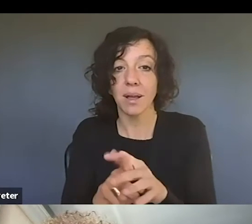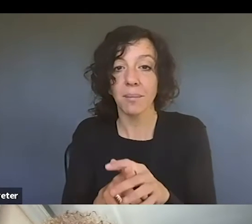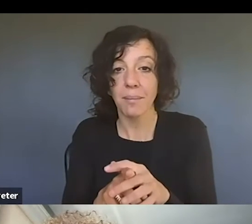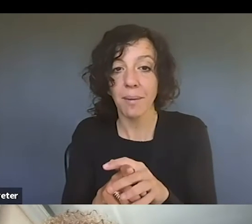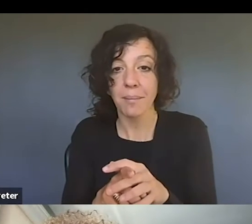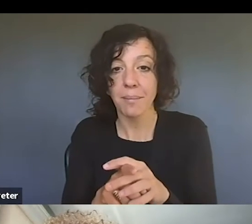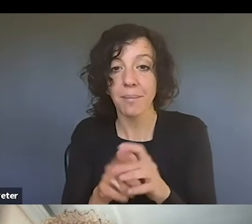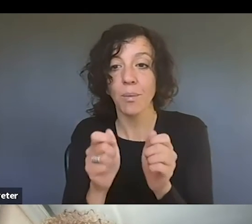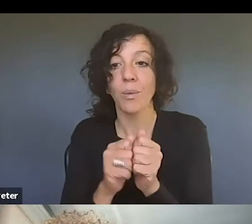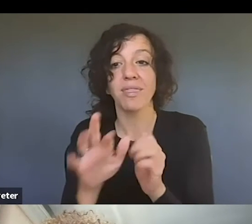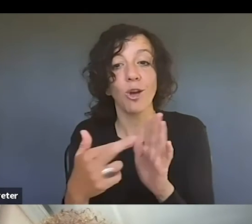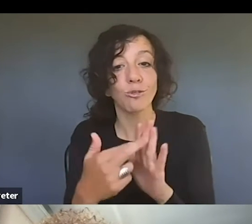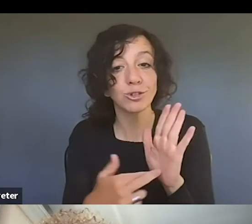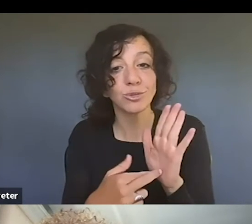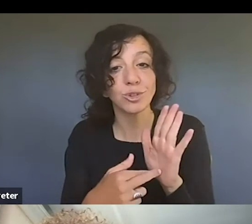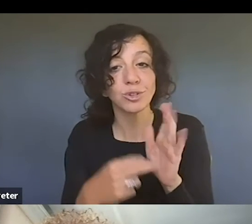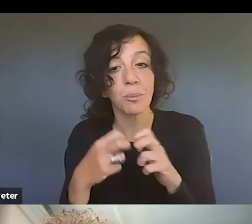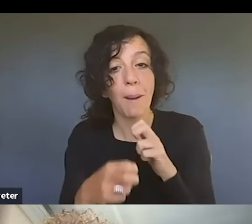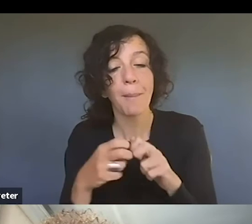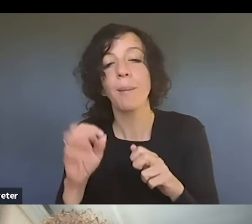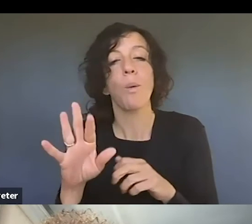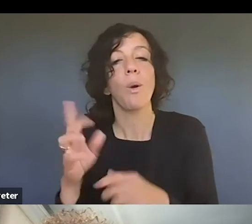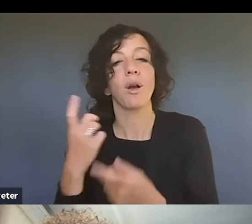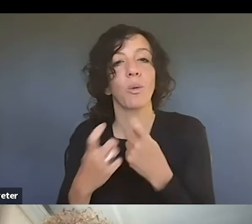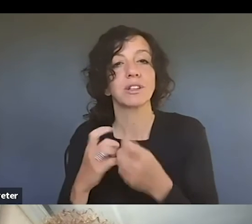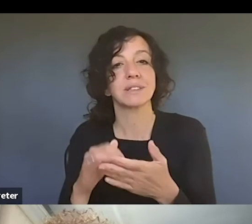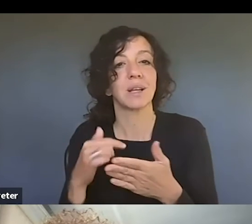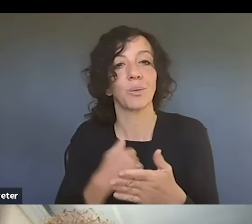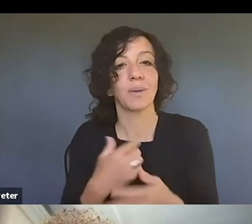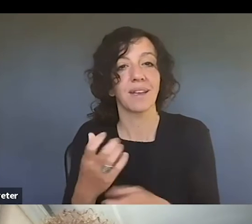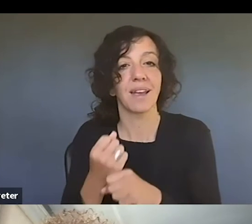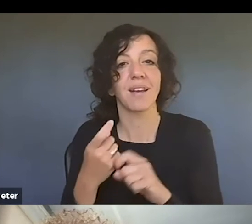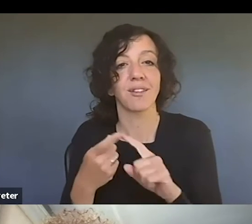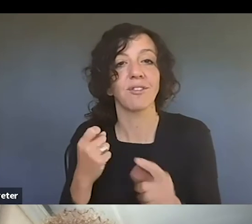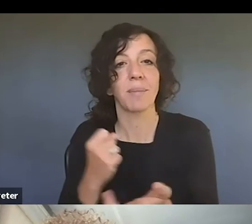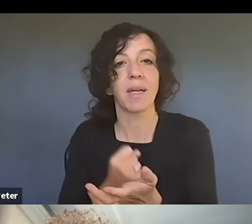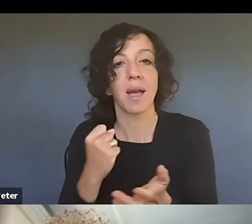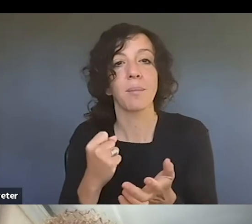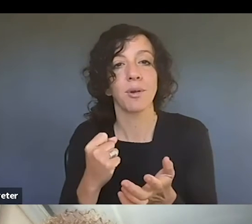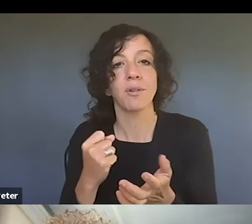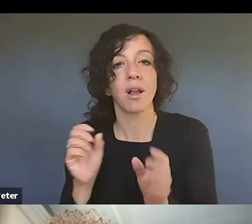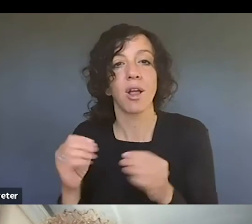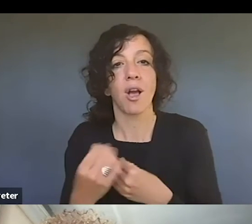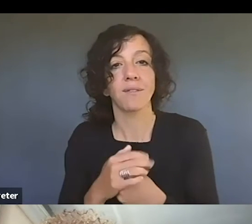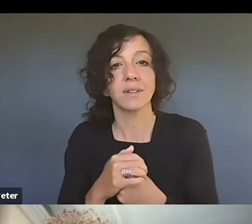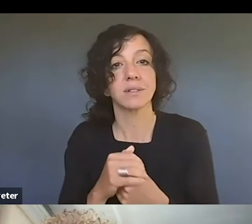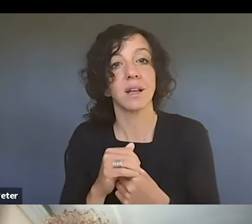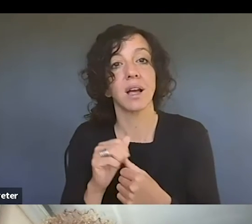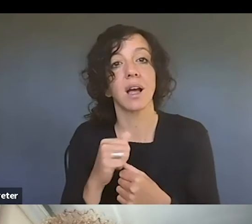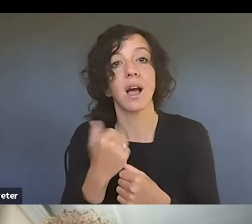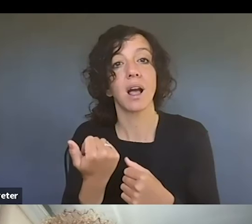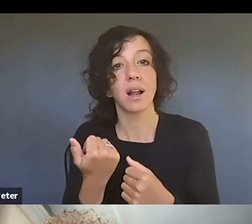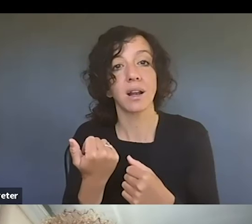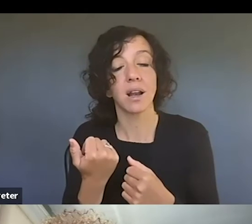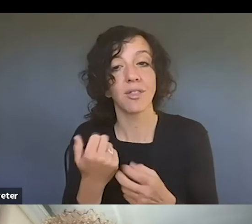or the questions that they ask the copyright office. Um, and then to add to that, another issue that we see from the copyright